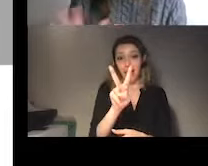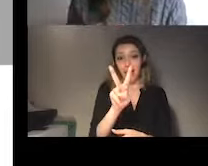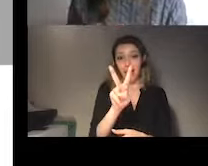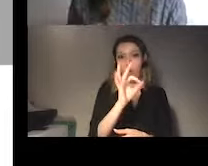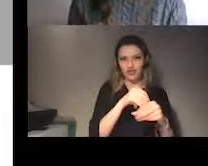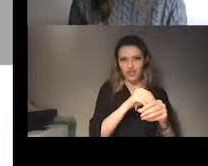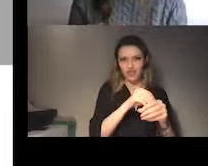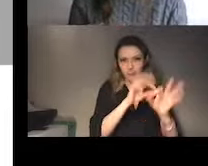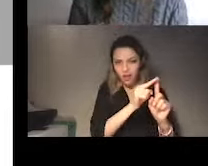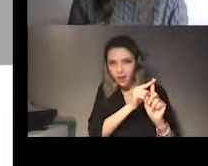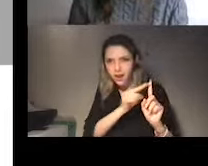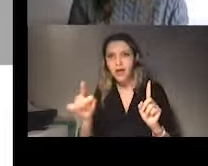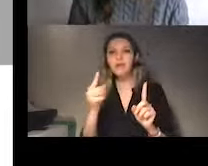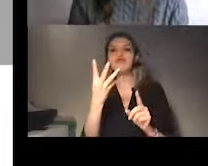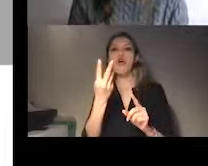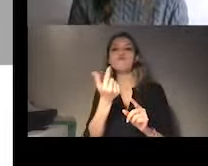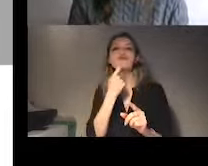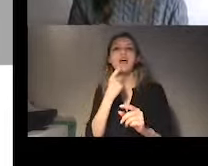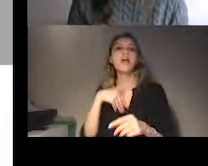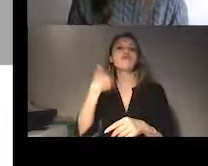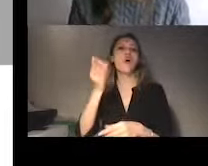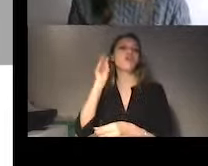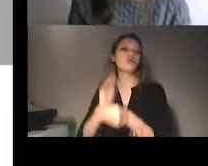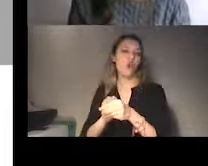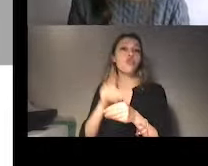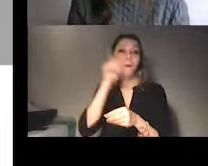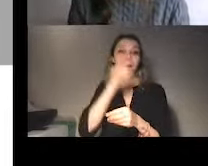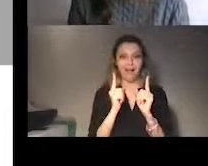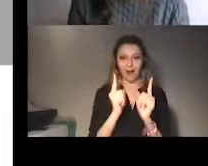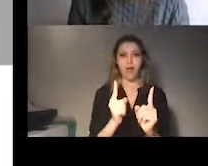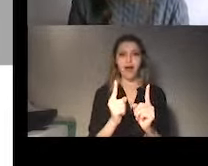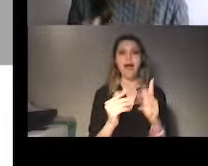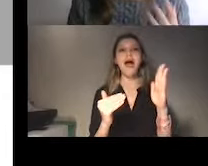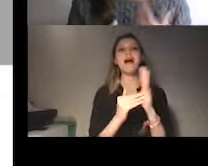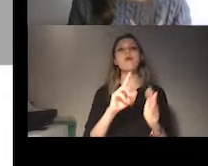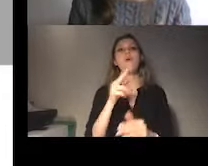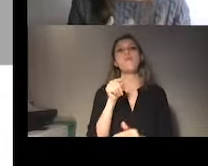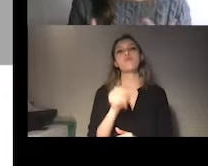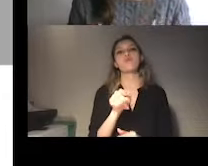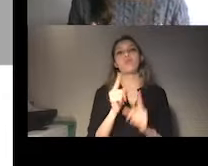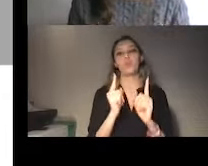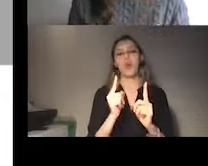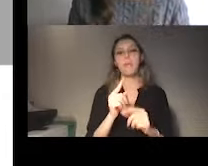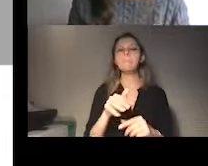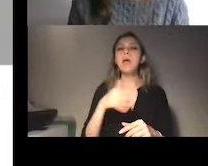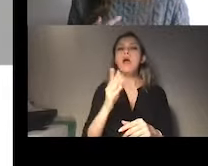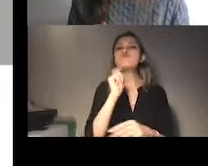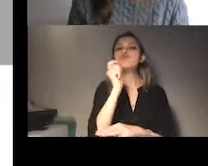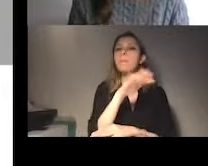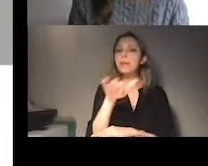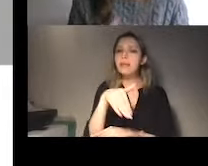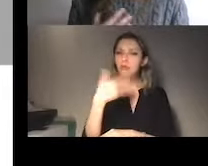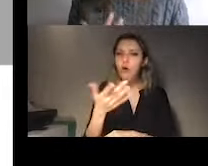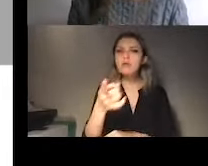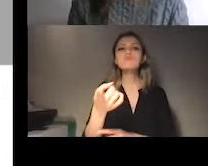session at the end of our interventions. I will be happy to share some good practices or